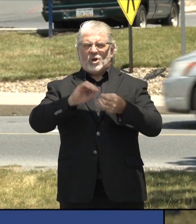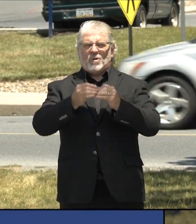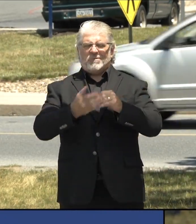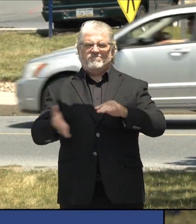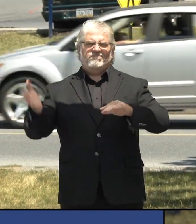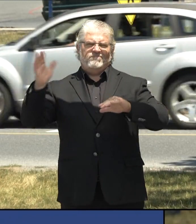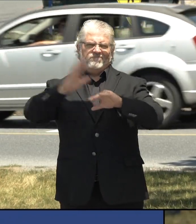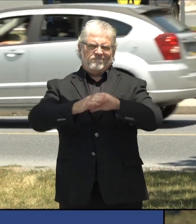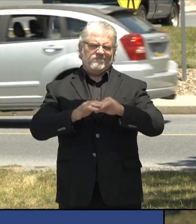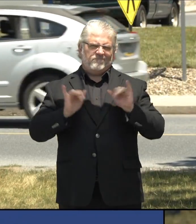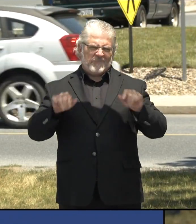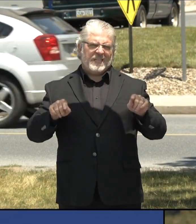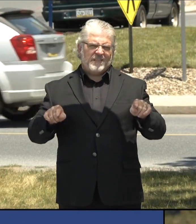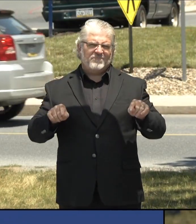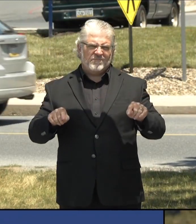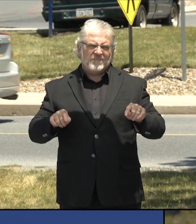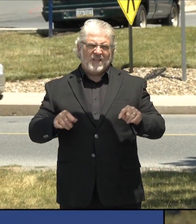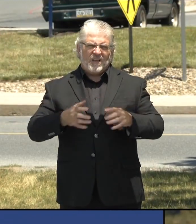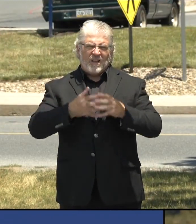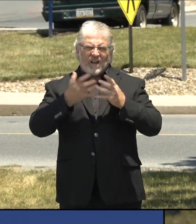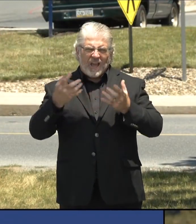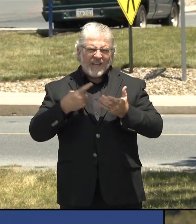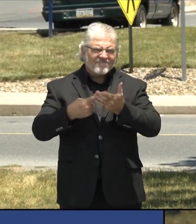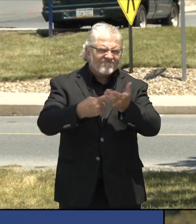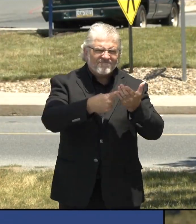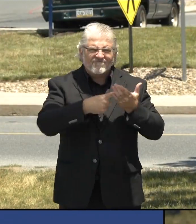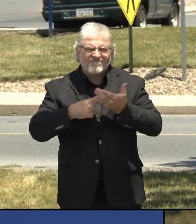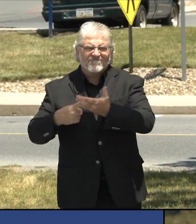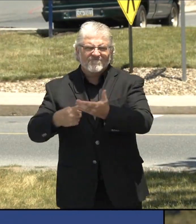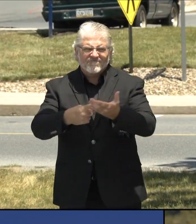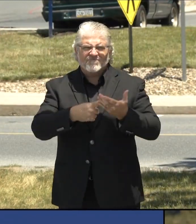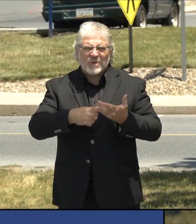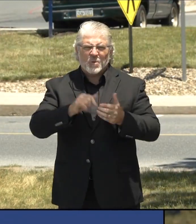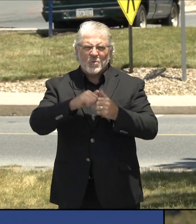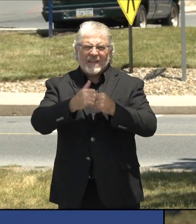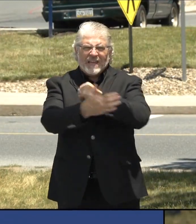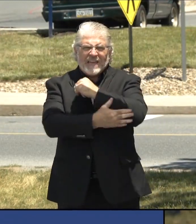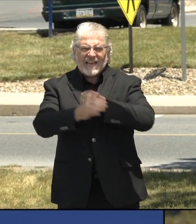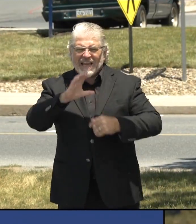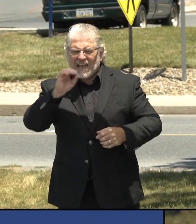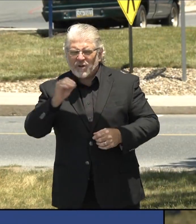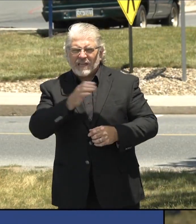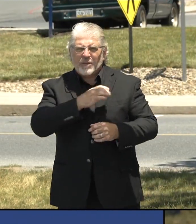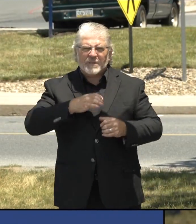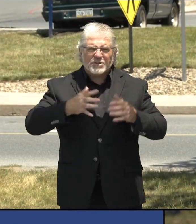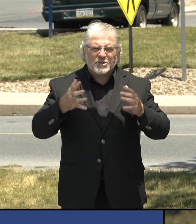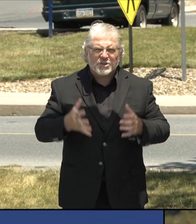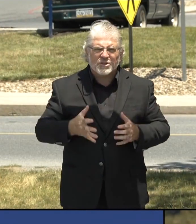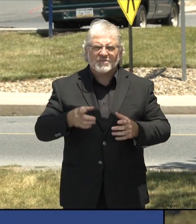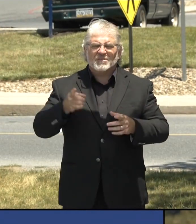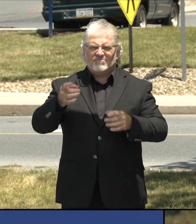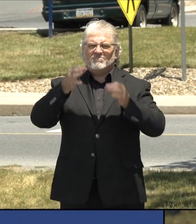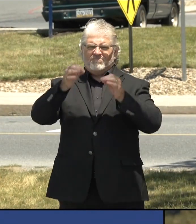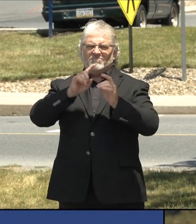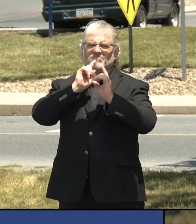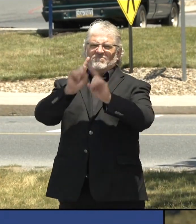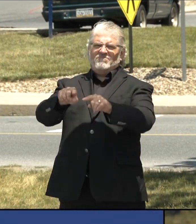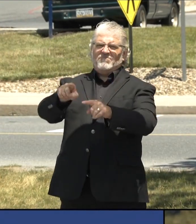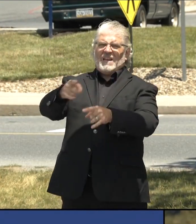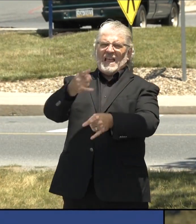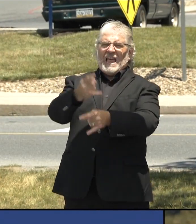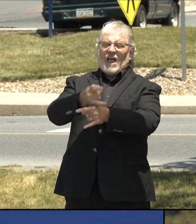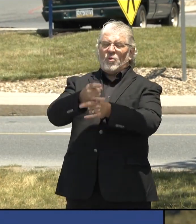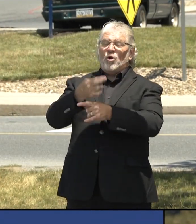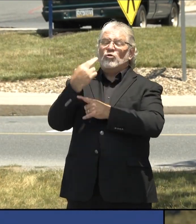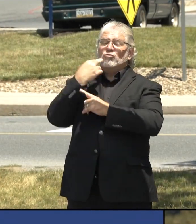And then, um, after a lot of discussions, she discussed it with the county commissioners and they decided on their order in terms of no alcohol in restaurants and